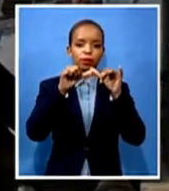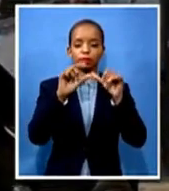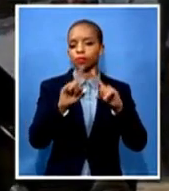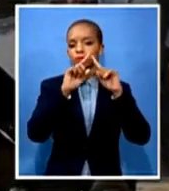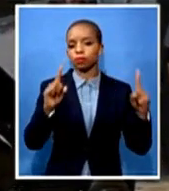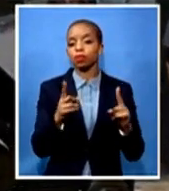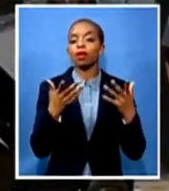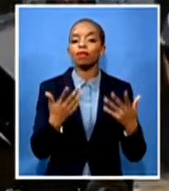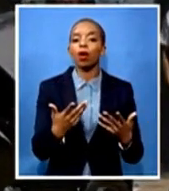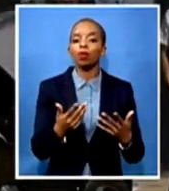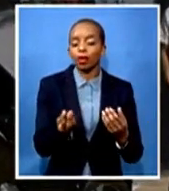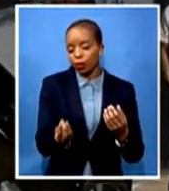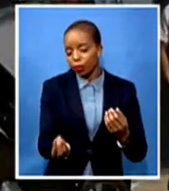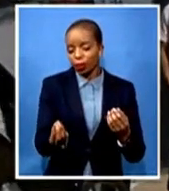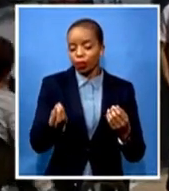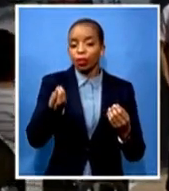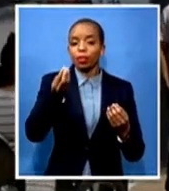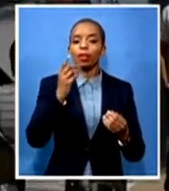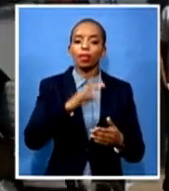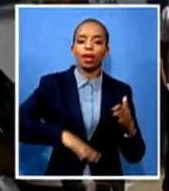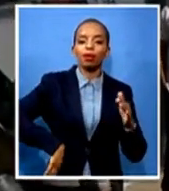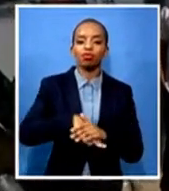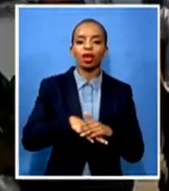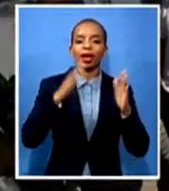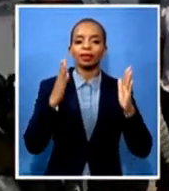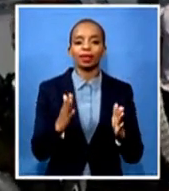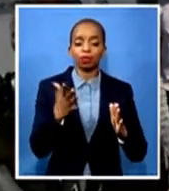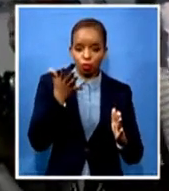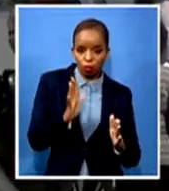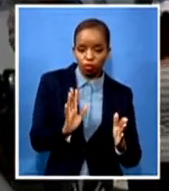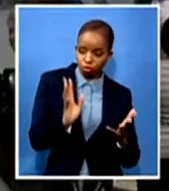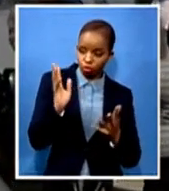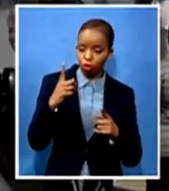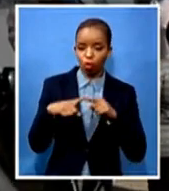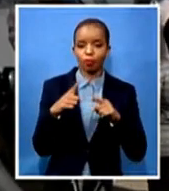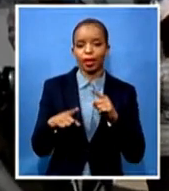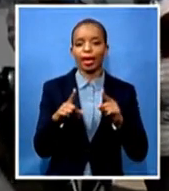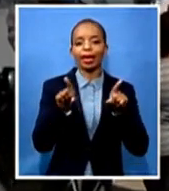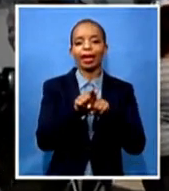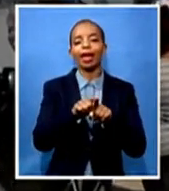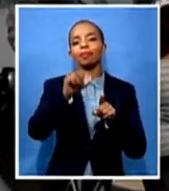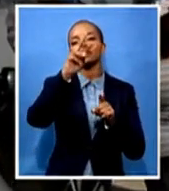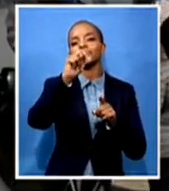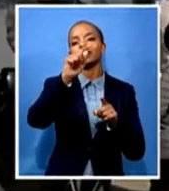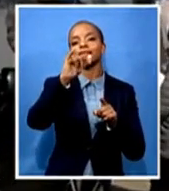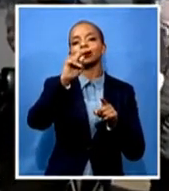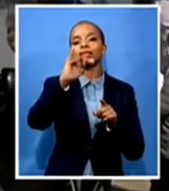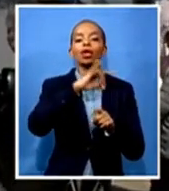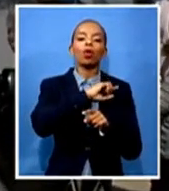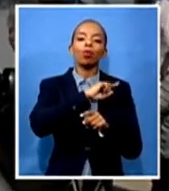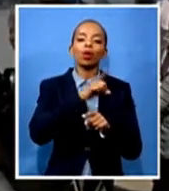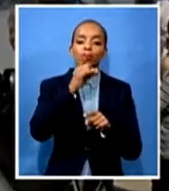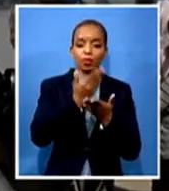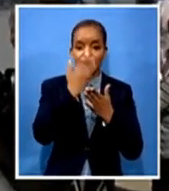to be the Makayantinis of tomorrow? Because you can imagine, if something like this can happen to our very own